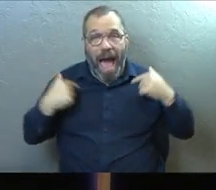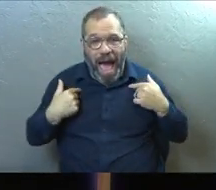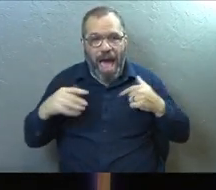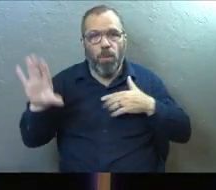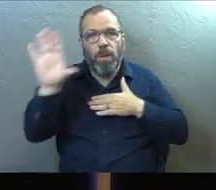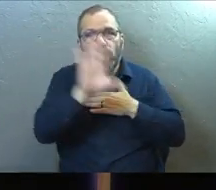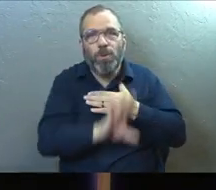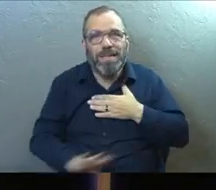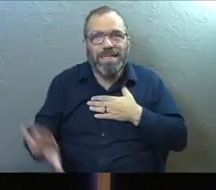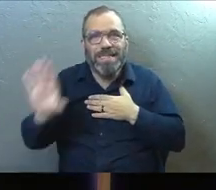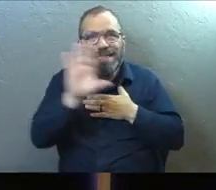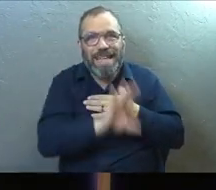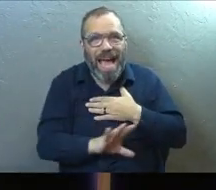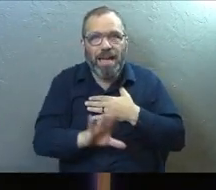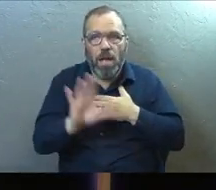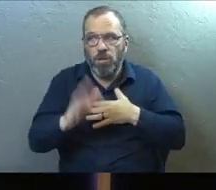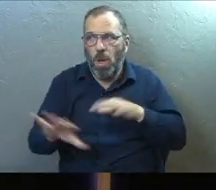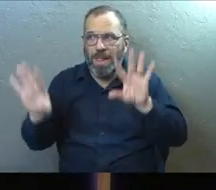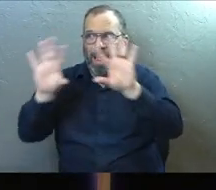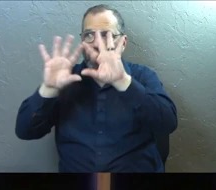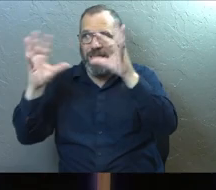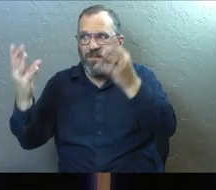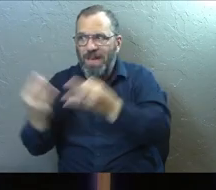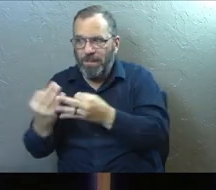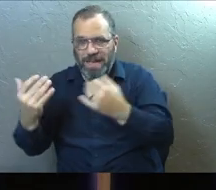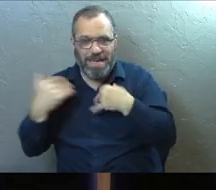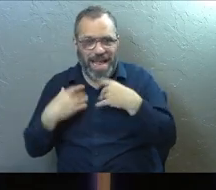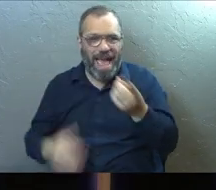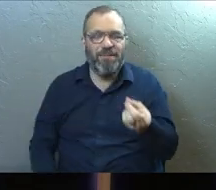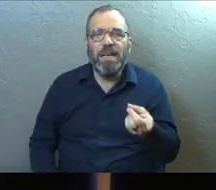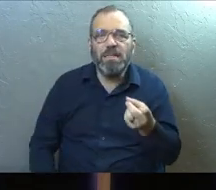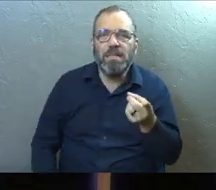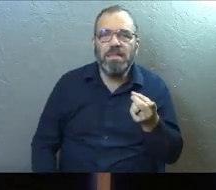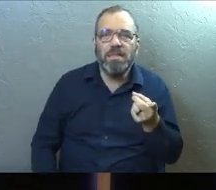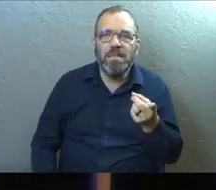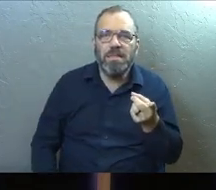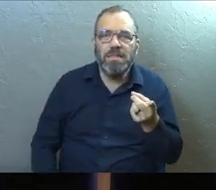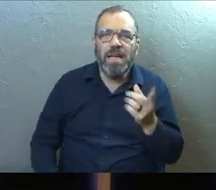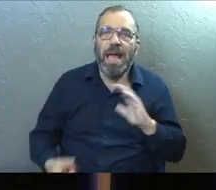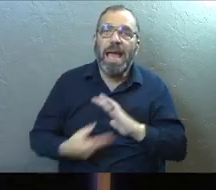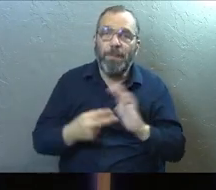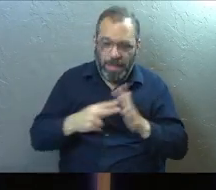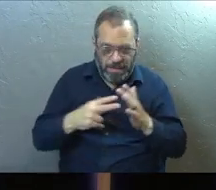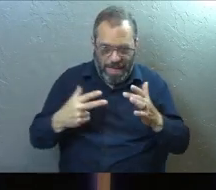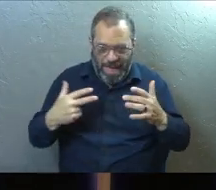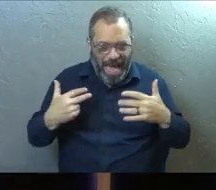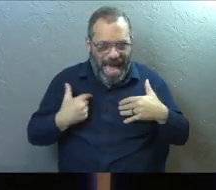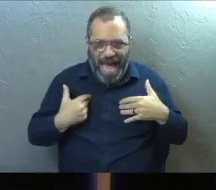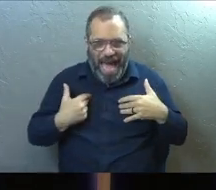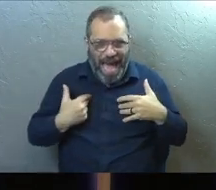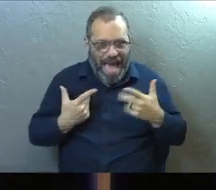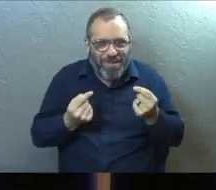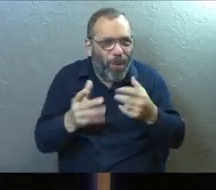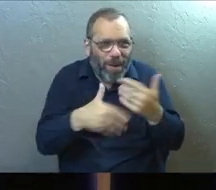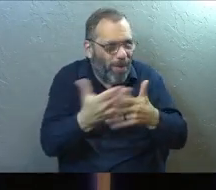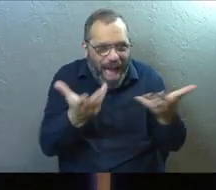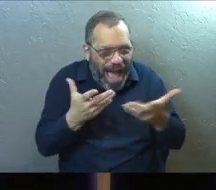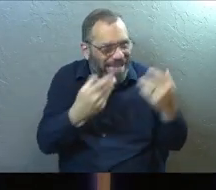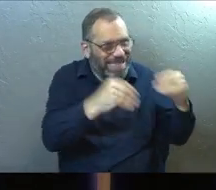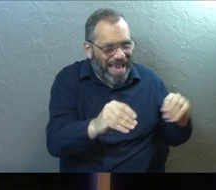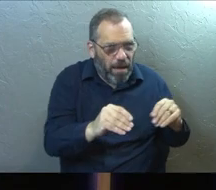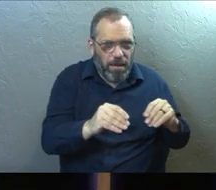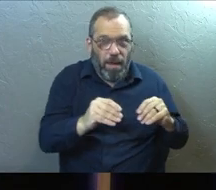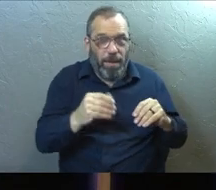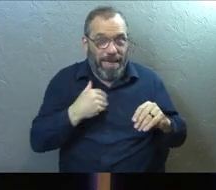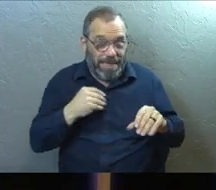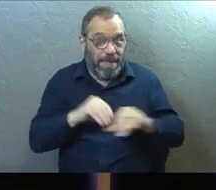would protect it so that the family could have it. And what does that mean? That means I don't get to do whatever I want to with it,